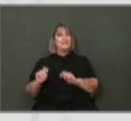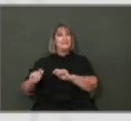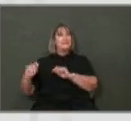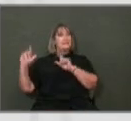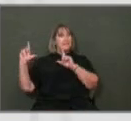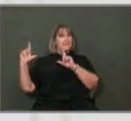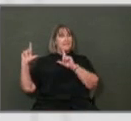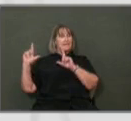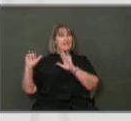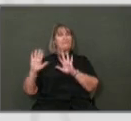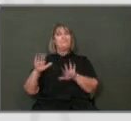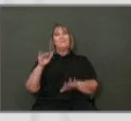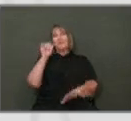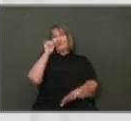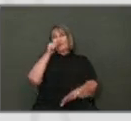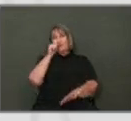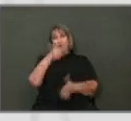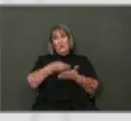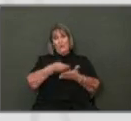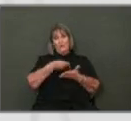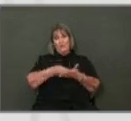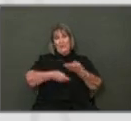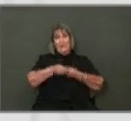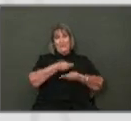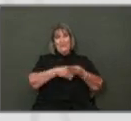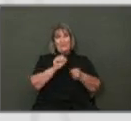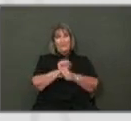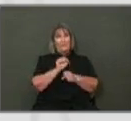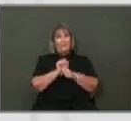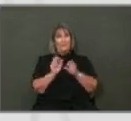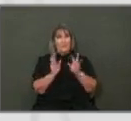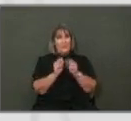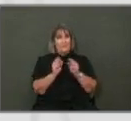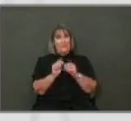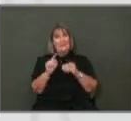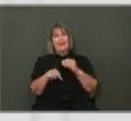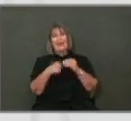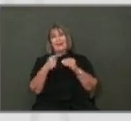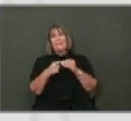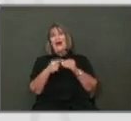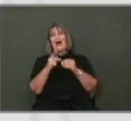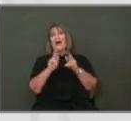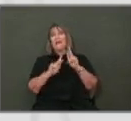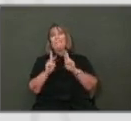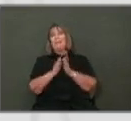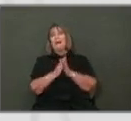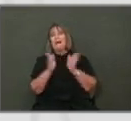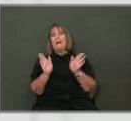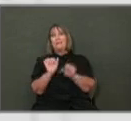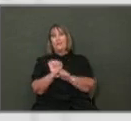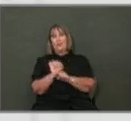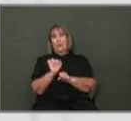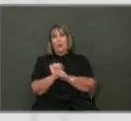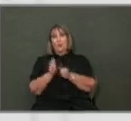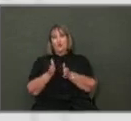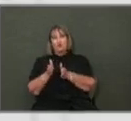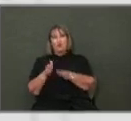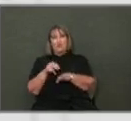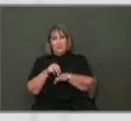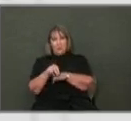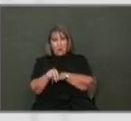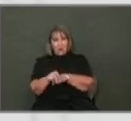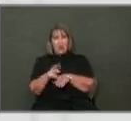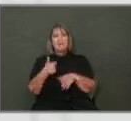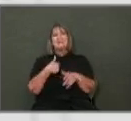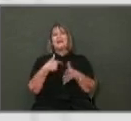So tomorrow we have a budget work session with the council on public works, on parks and rec, our capital budget, and our